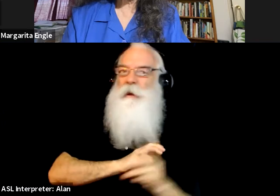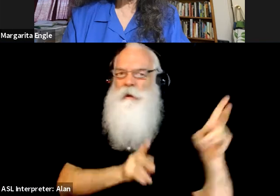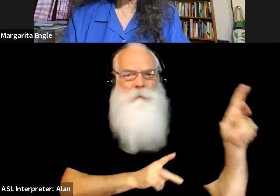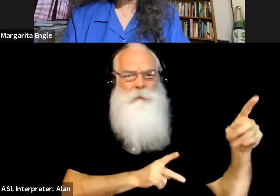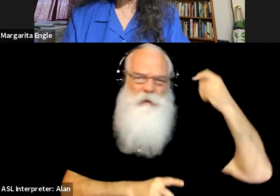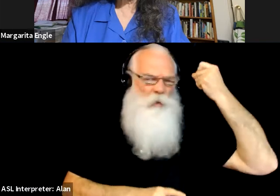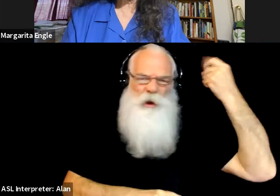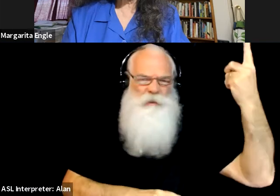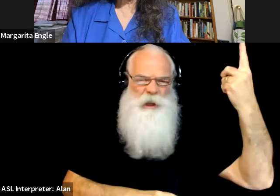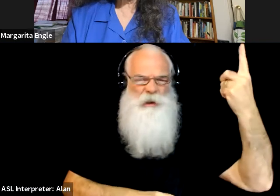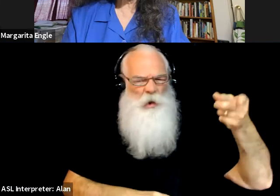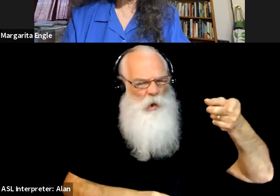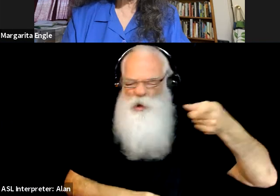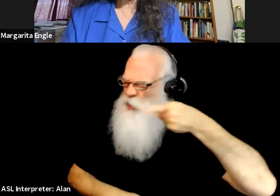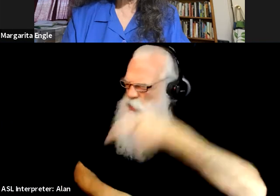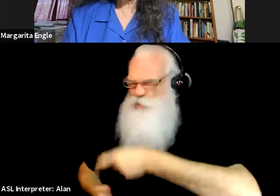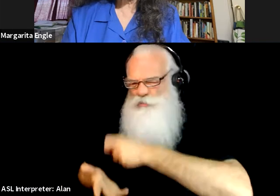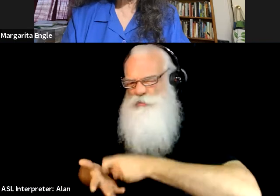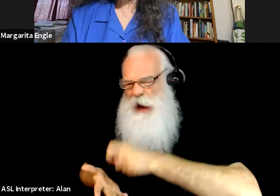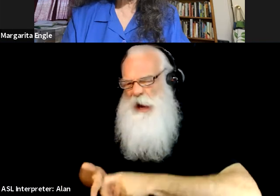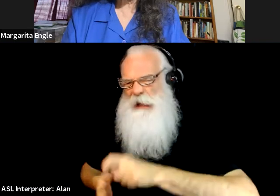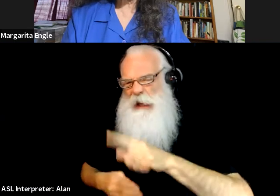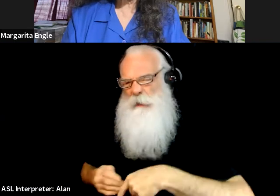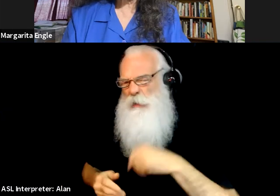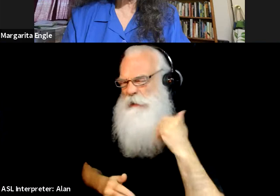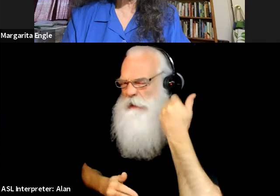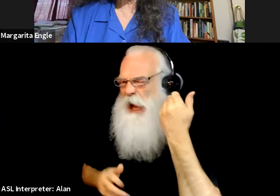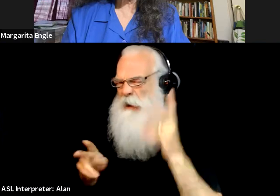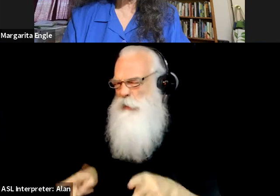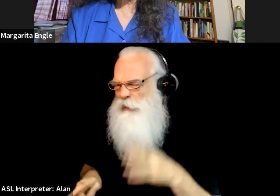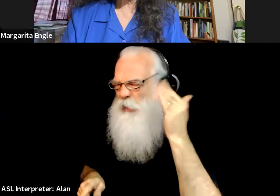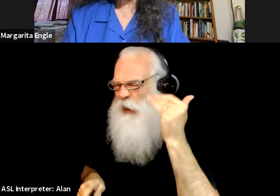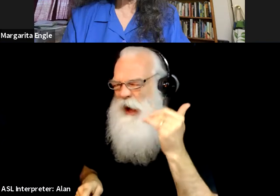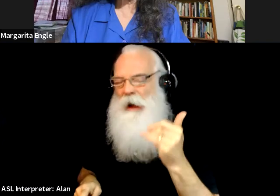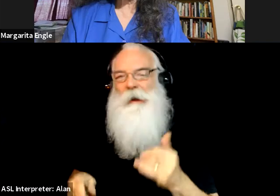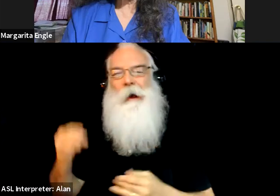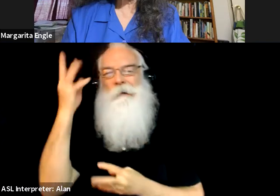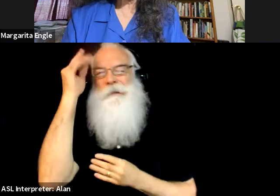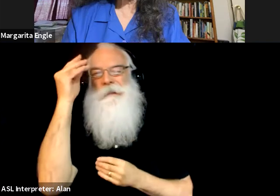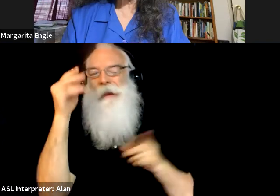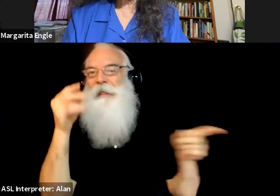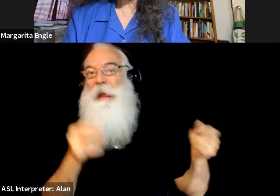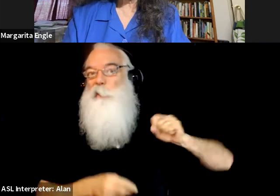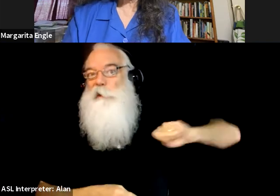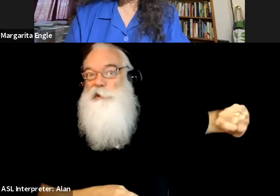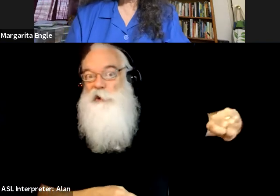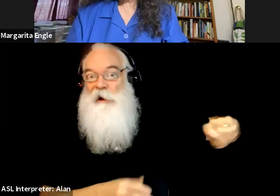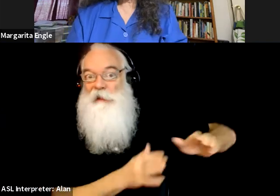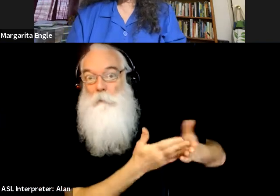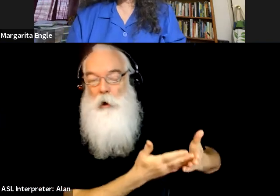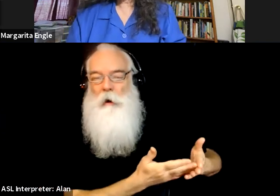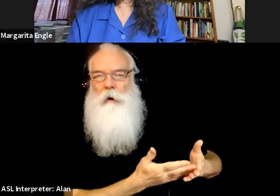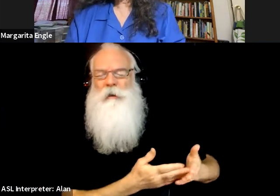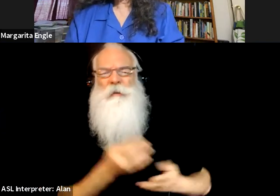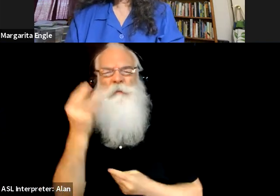about the shy character. And then when I was thinking about it and why, and it got rejected, I thought, well, this shy character was me. And then I